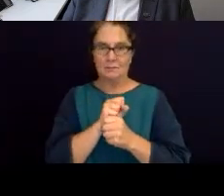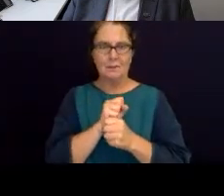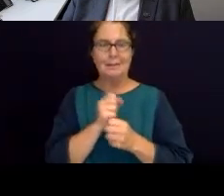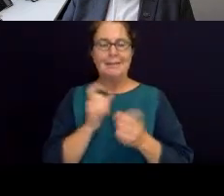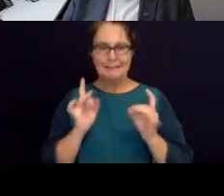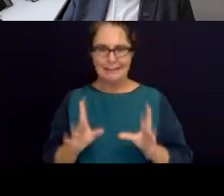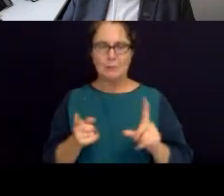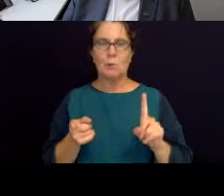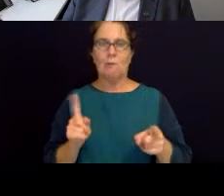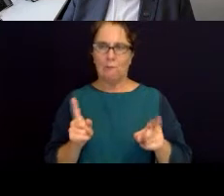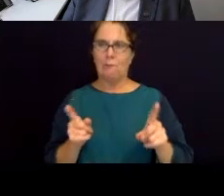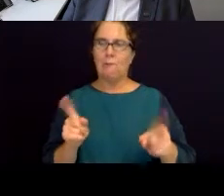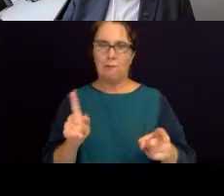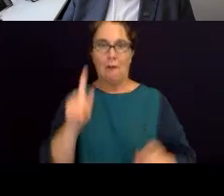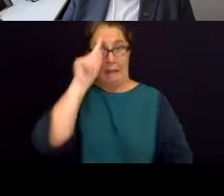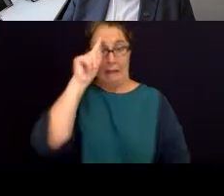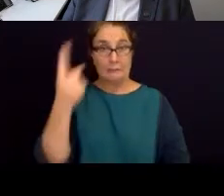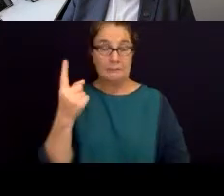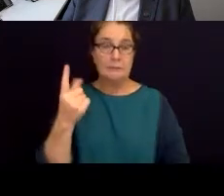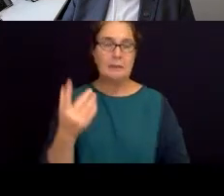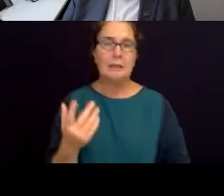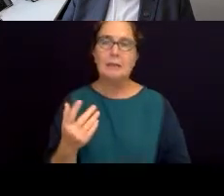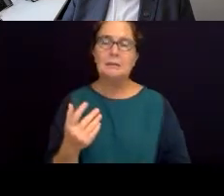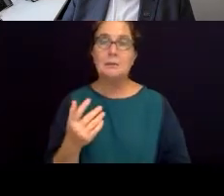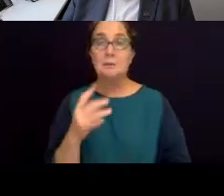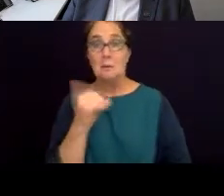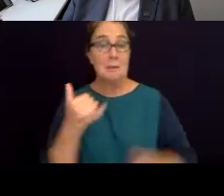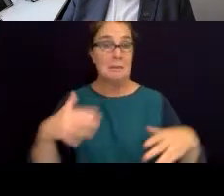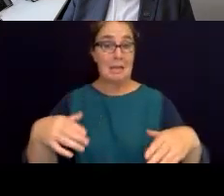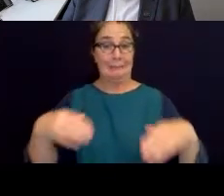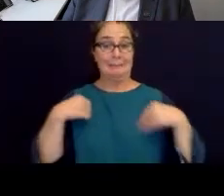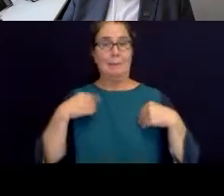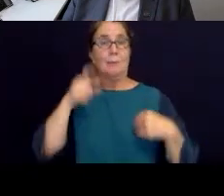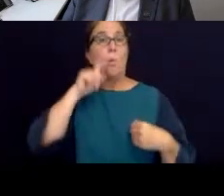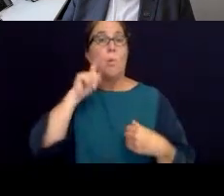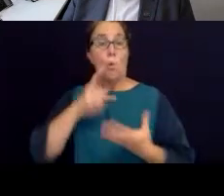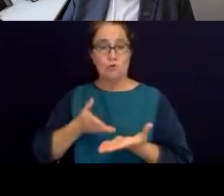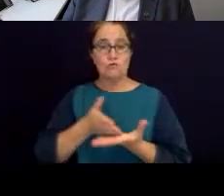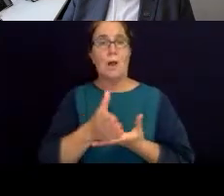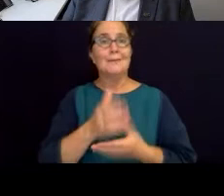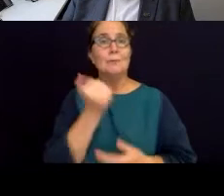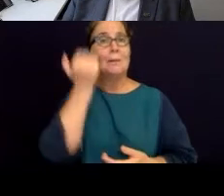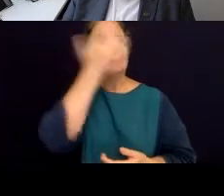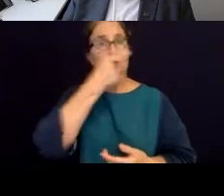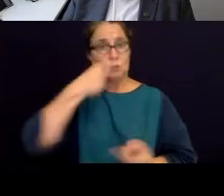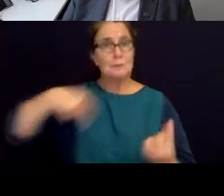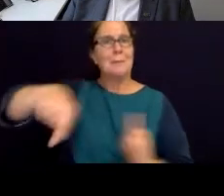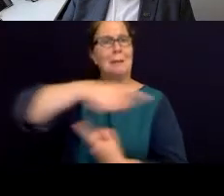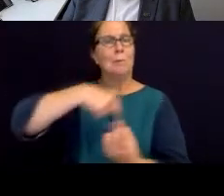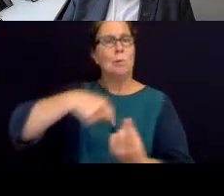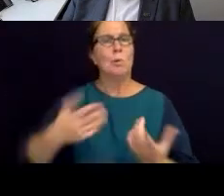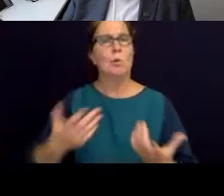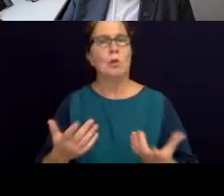if not embrace water rights for Indigenous people. What